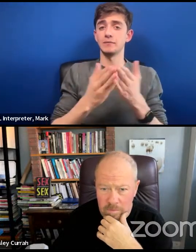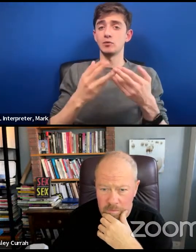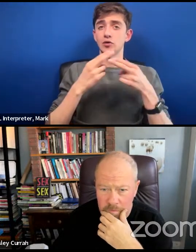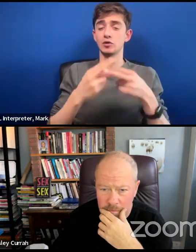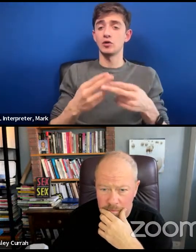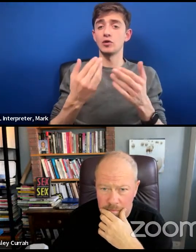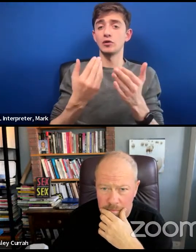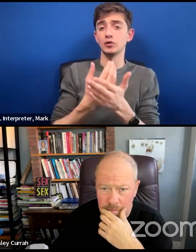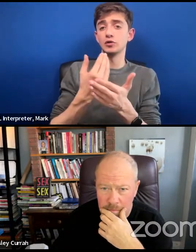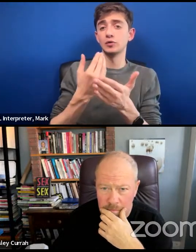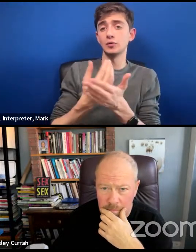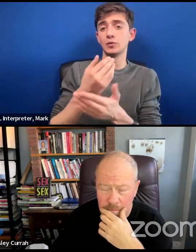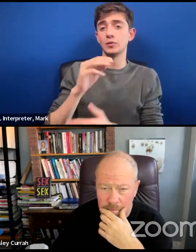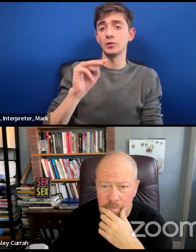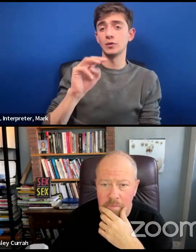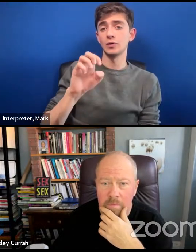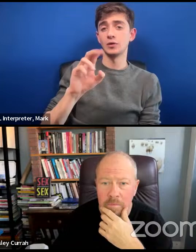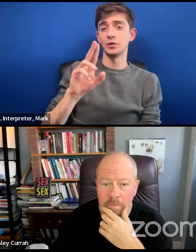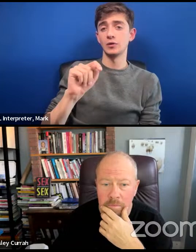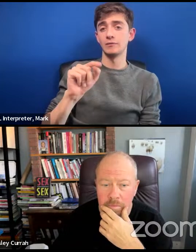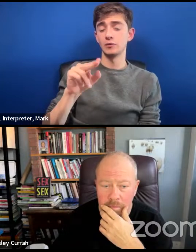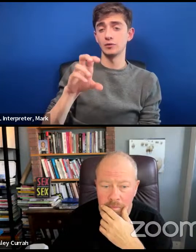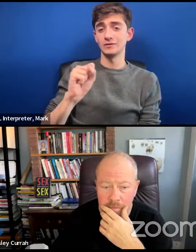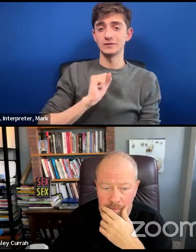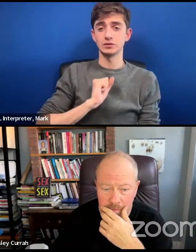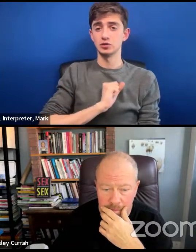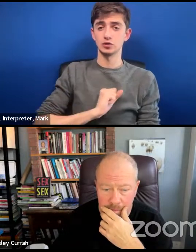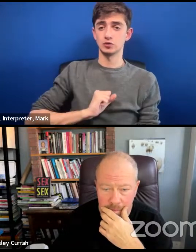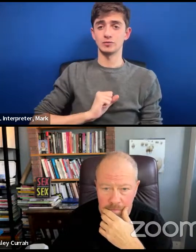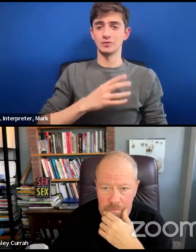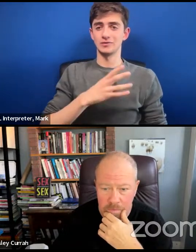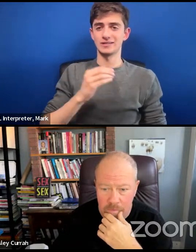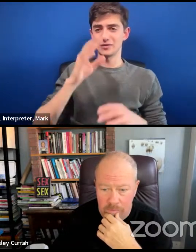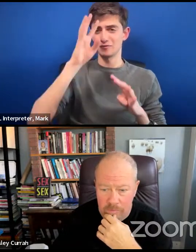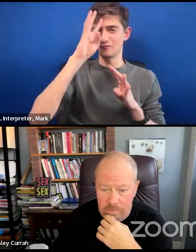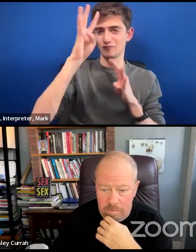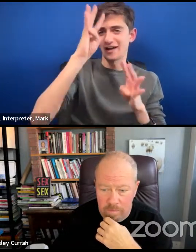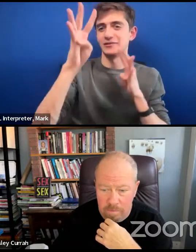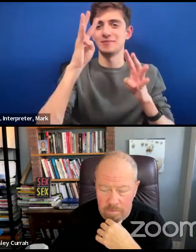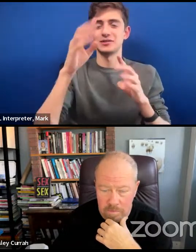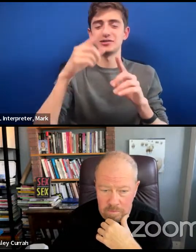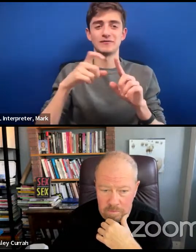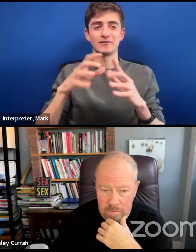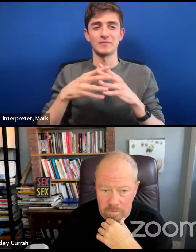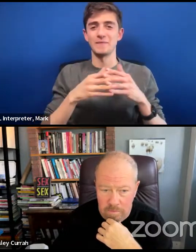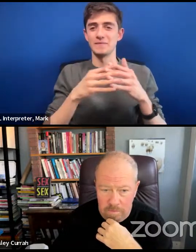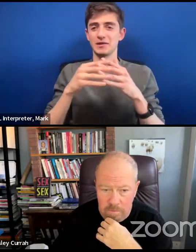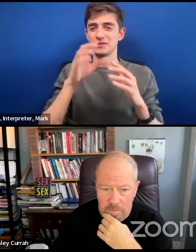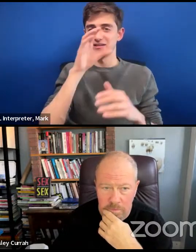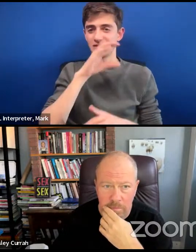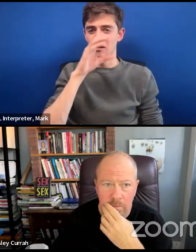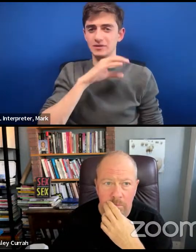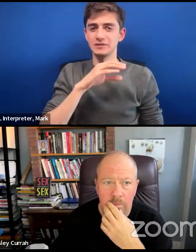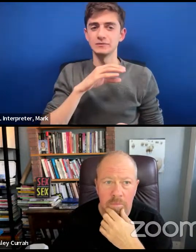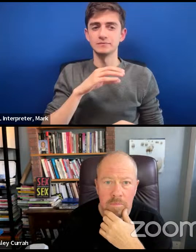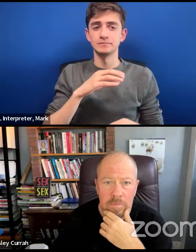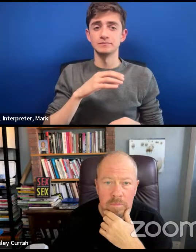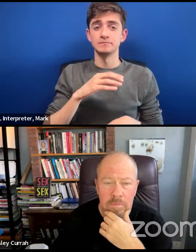of American Comics, both published by NYU Press. Ramsey's popular writing on feminist and queer media,